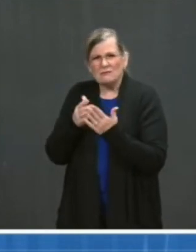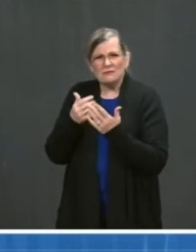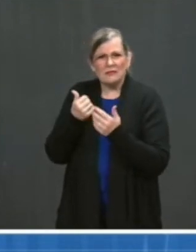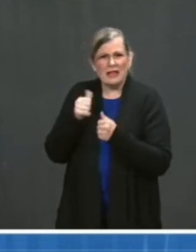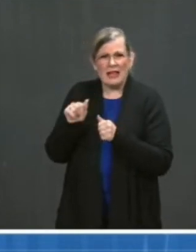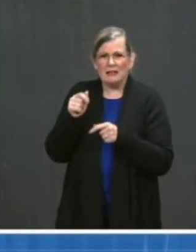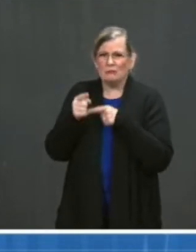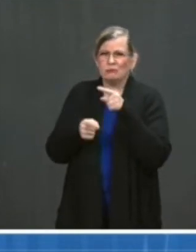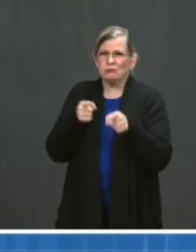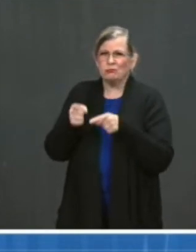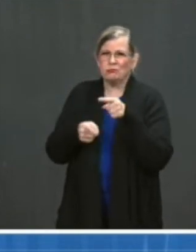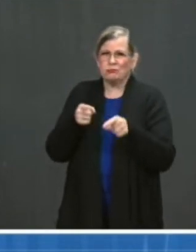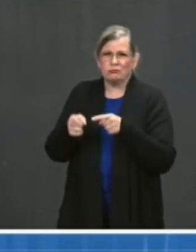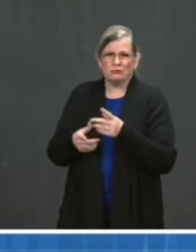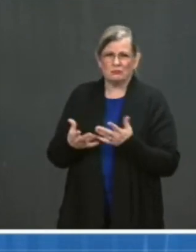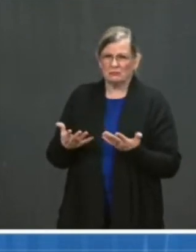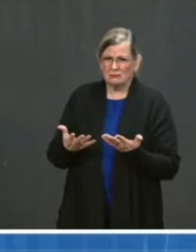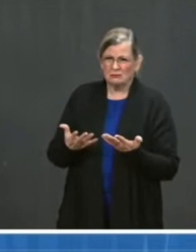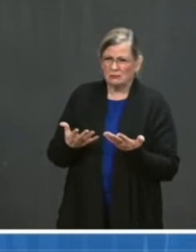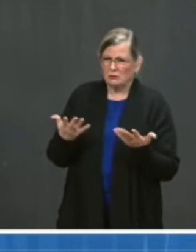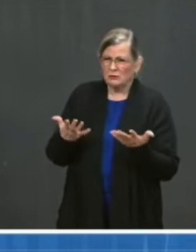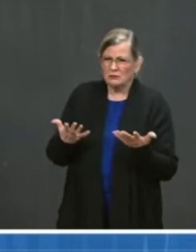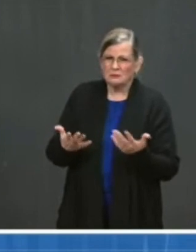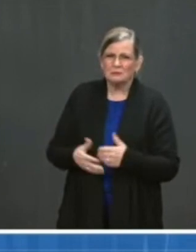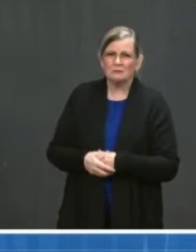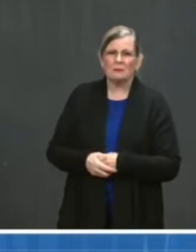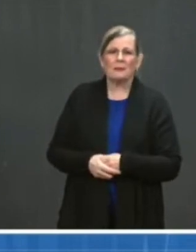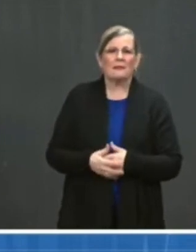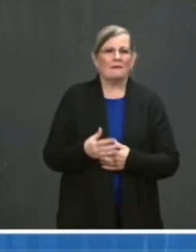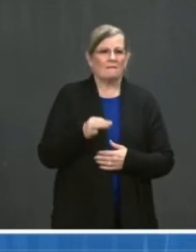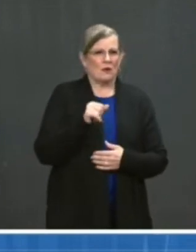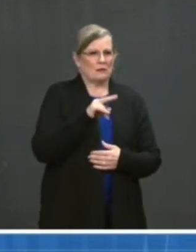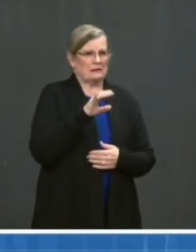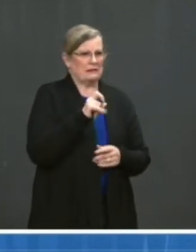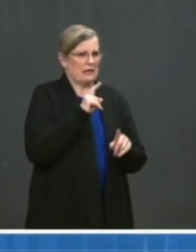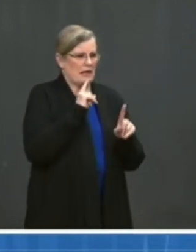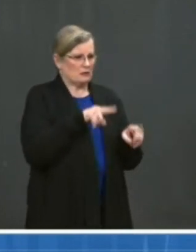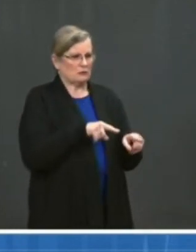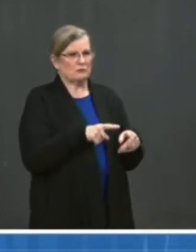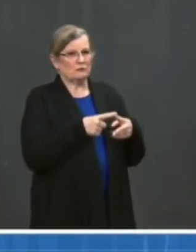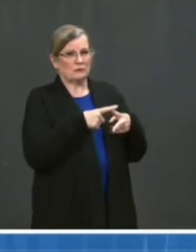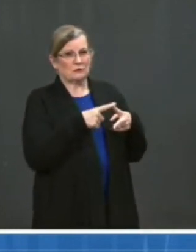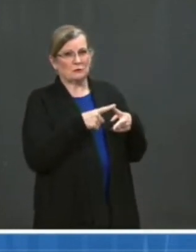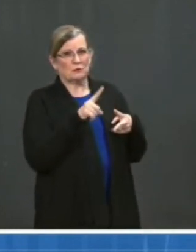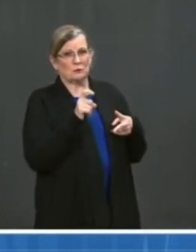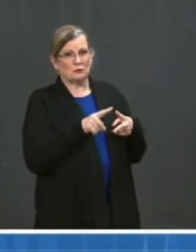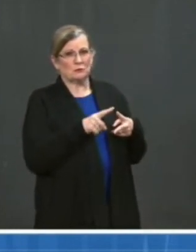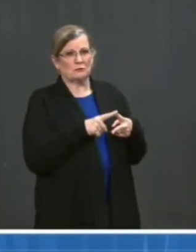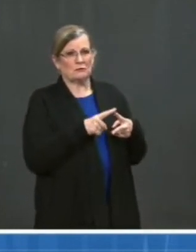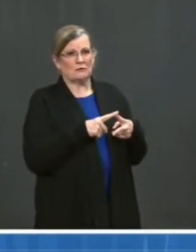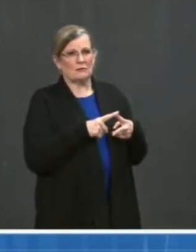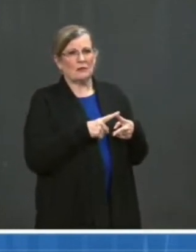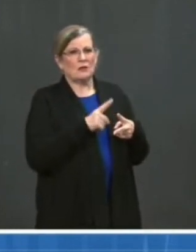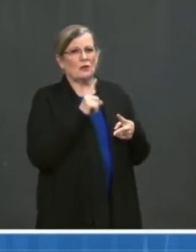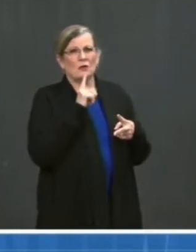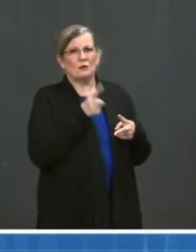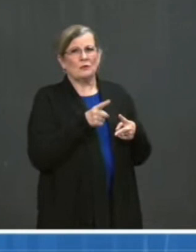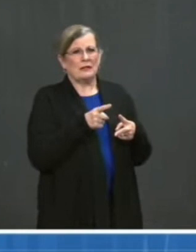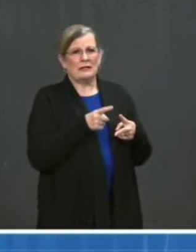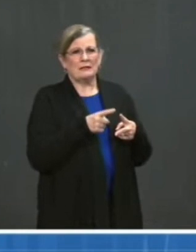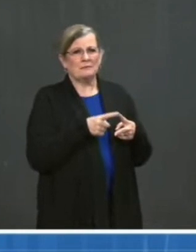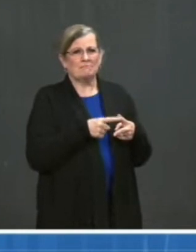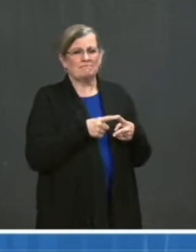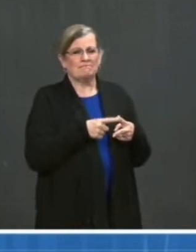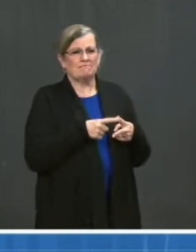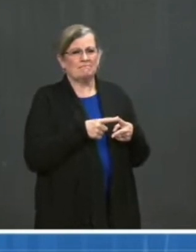Okay, so the first question about the 1.1.7, there seems to be little doubt that the 1.1.7 seems to